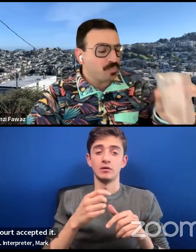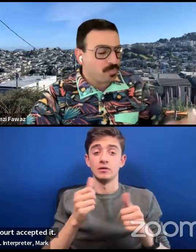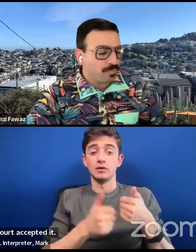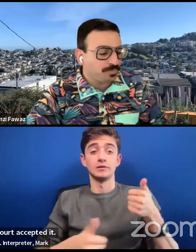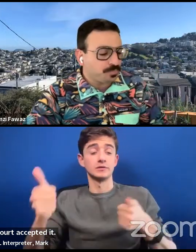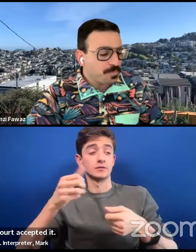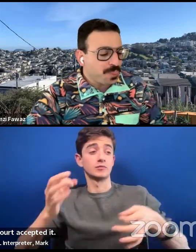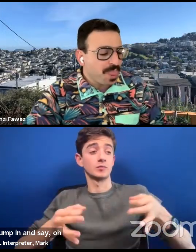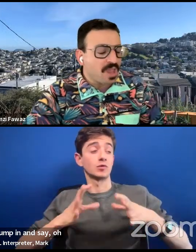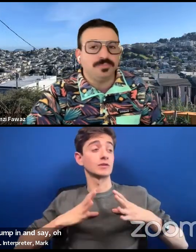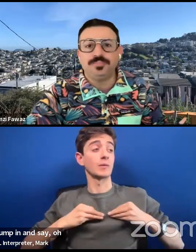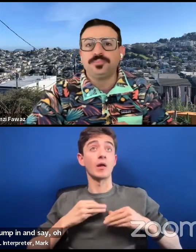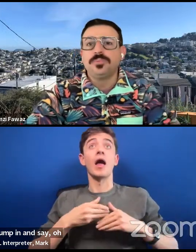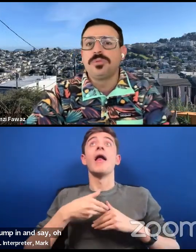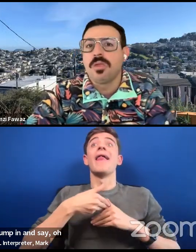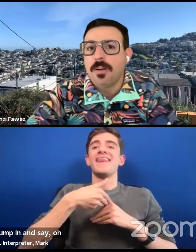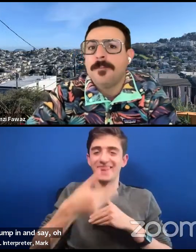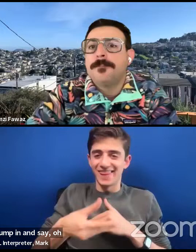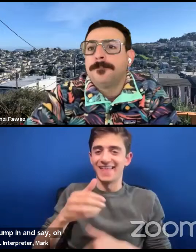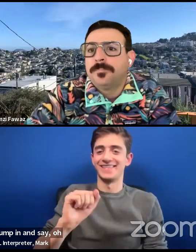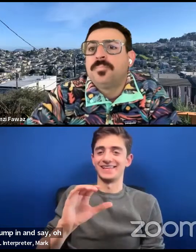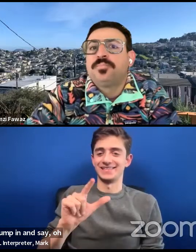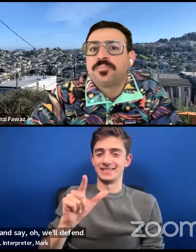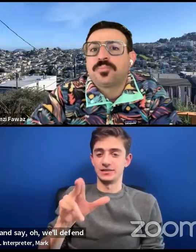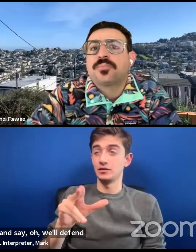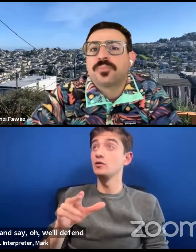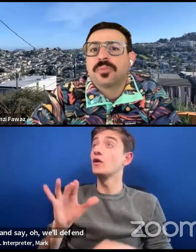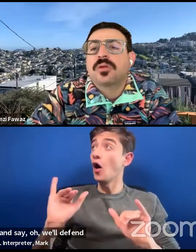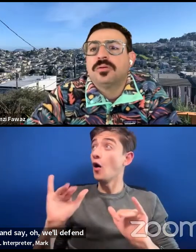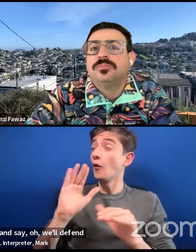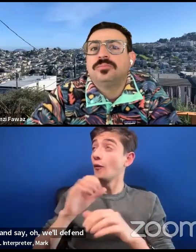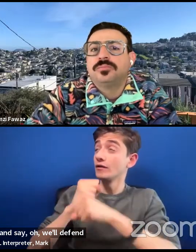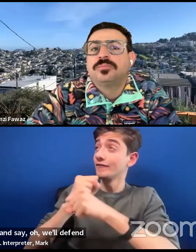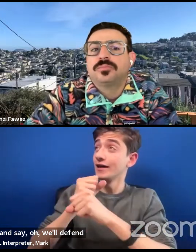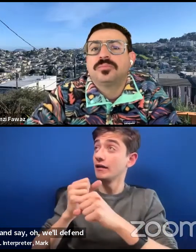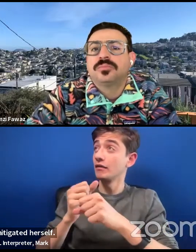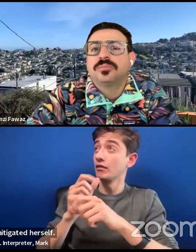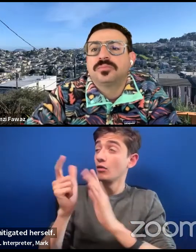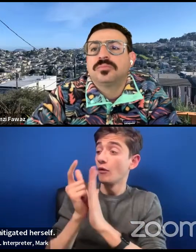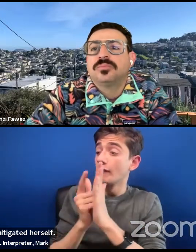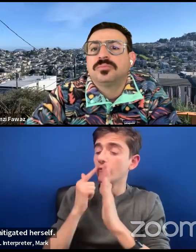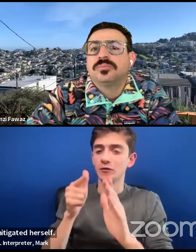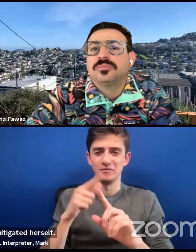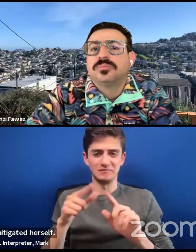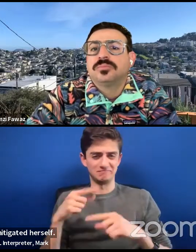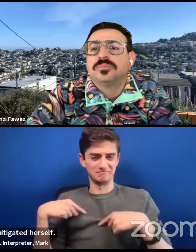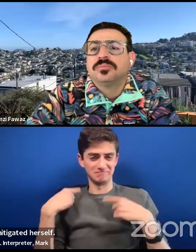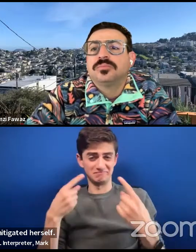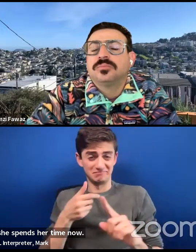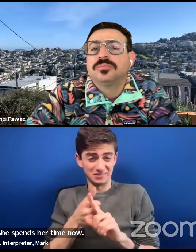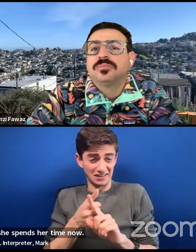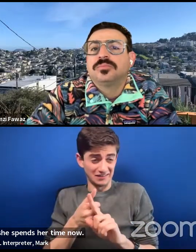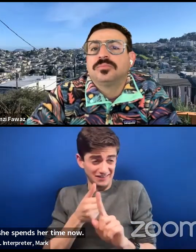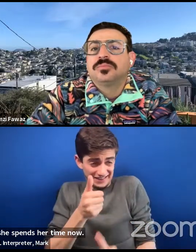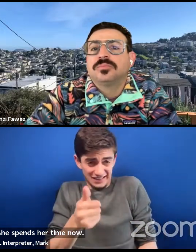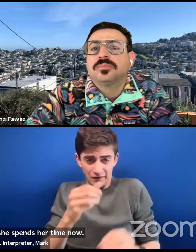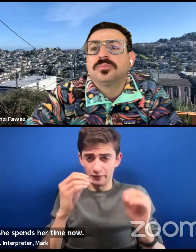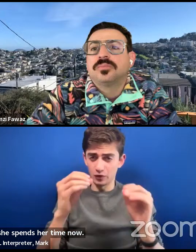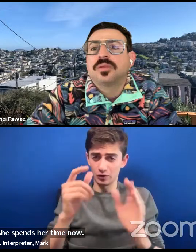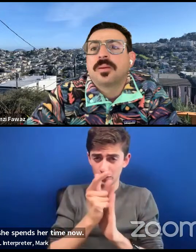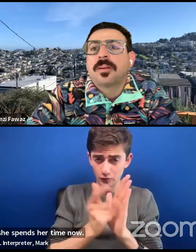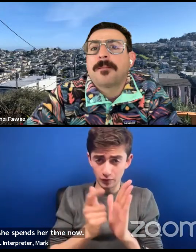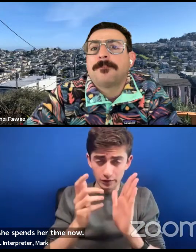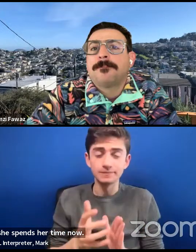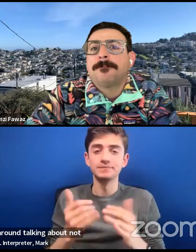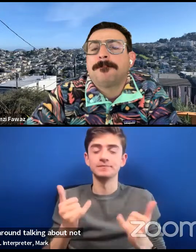we'll defend you in court. But she litigated herself. She's a self-taught lawyer, and she spends her time now, she's been released, going around talking about